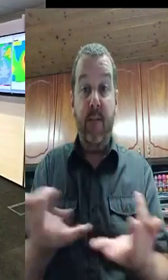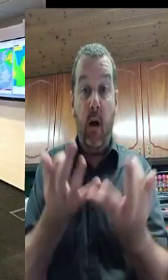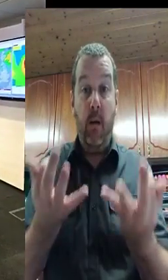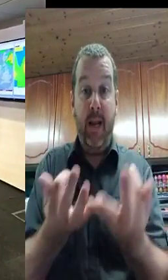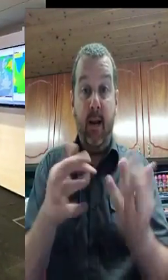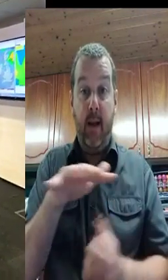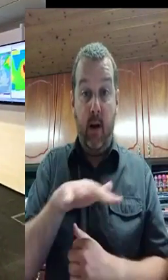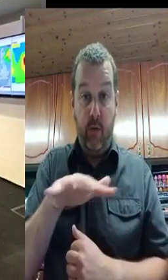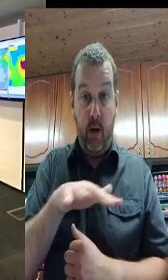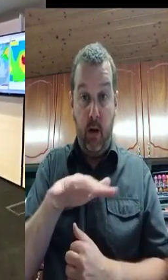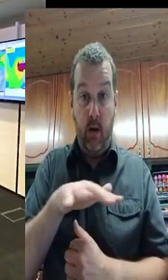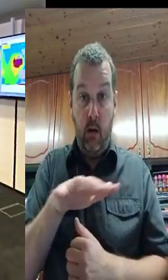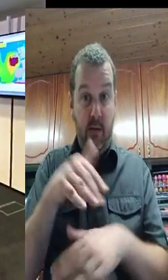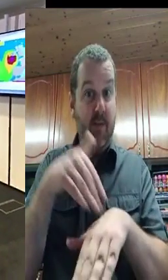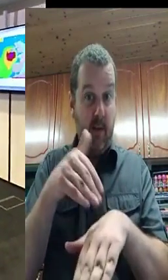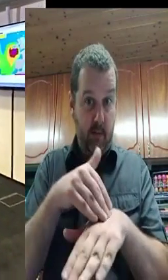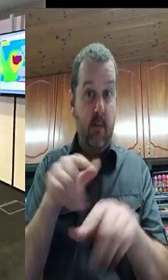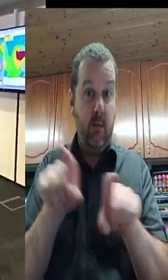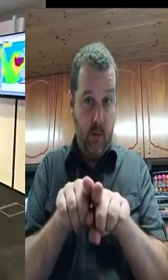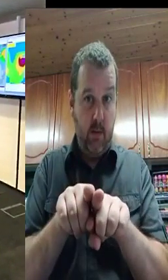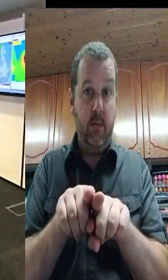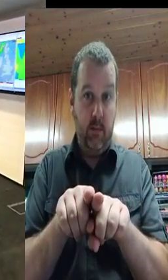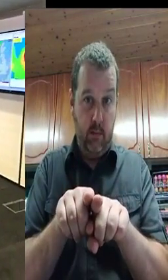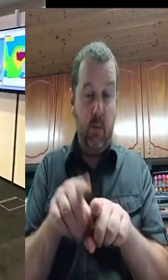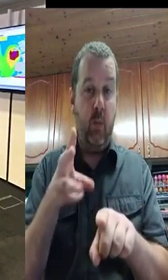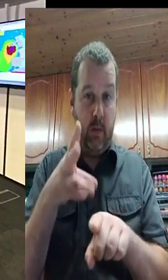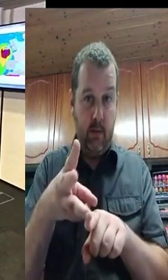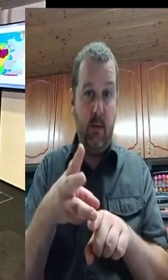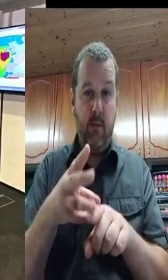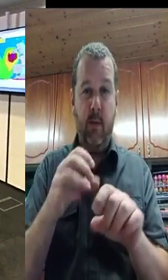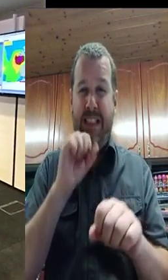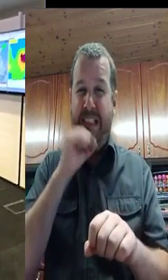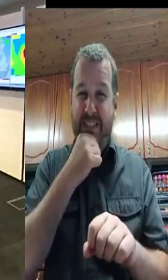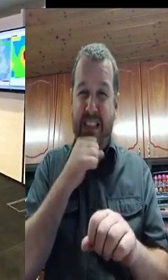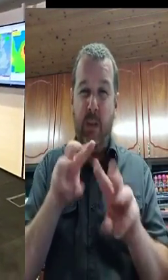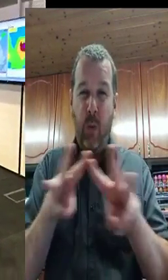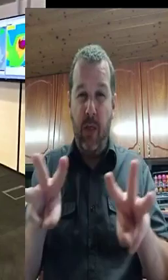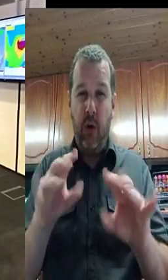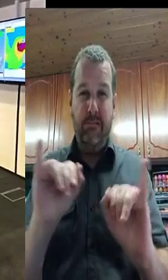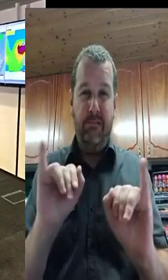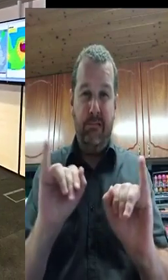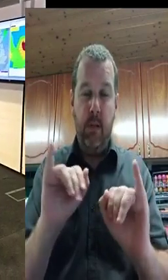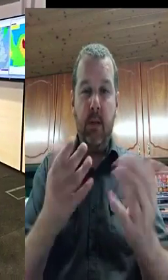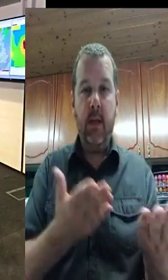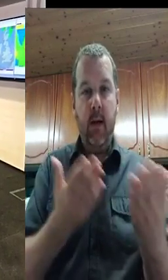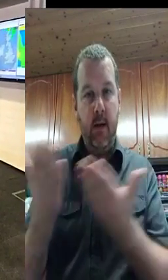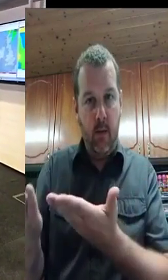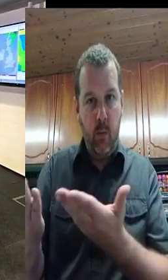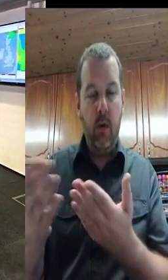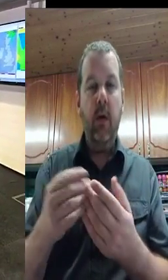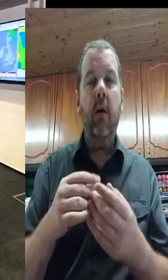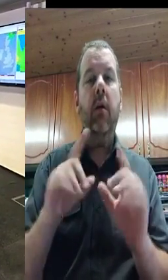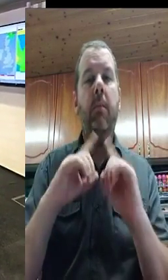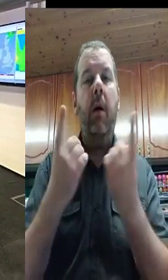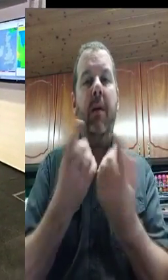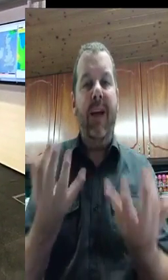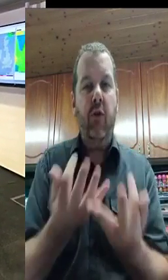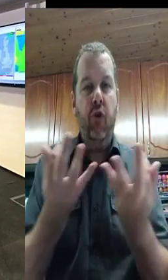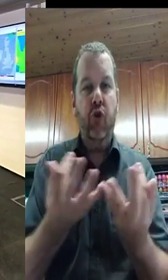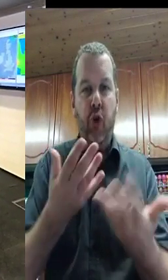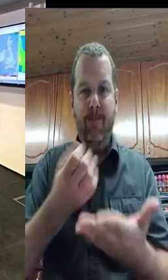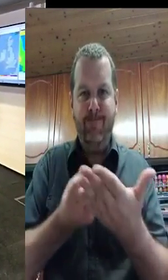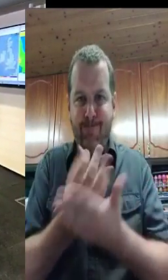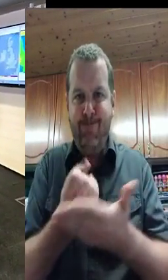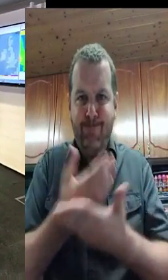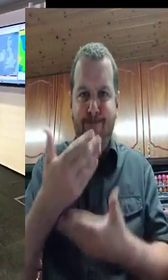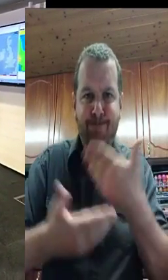recently seen that as it was in Donegal, and the flooding that took place in Inshon Peninsula on 22nd of August, our Defence Force colleagues are preparing